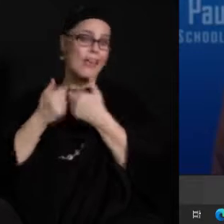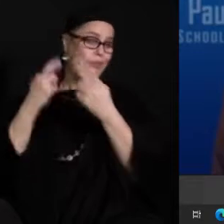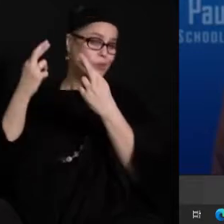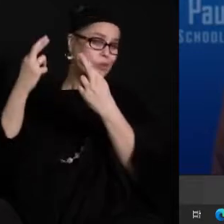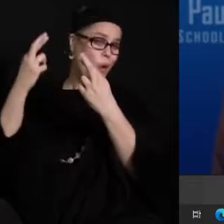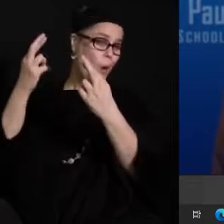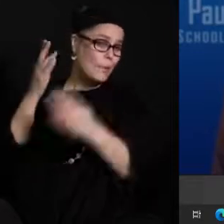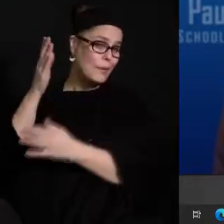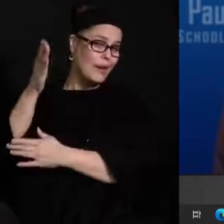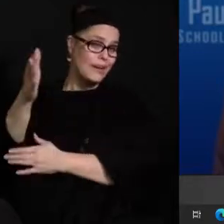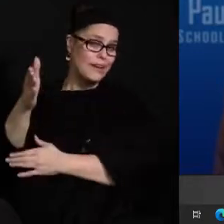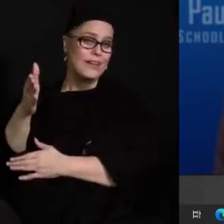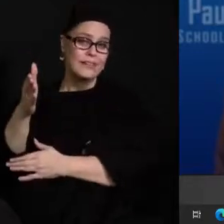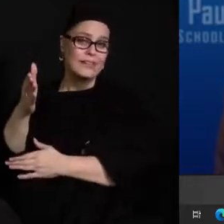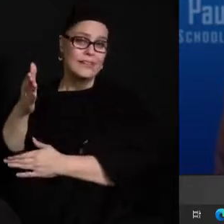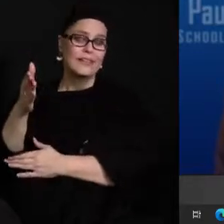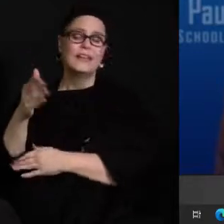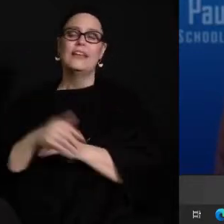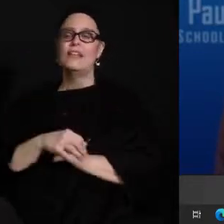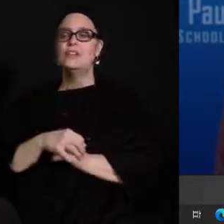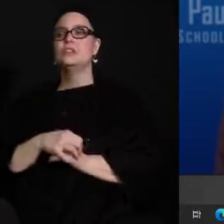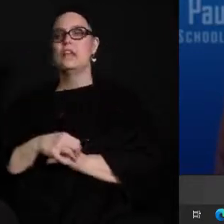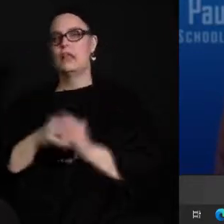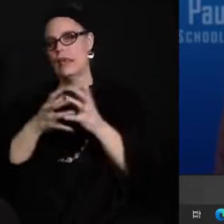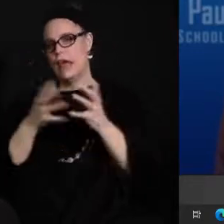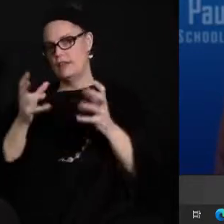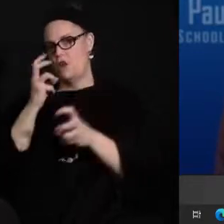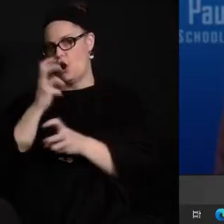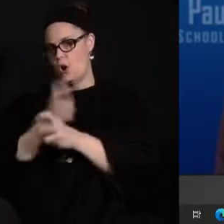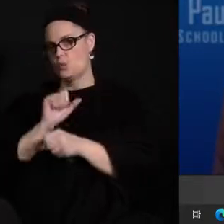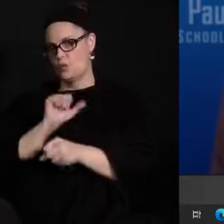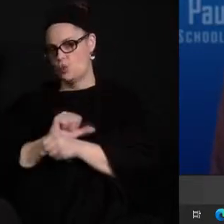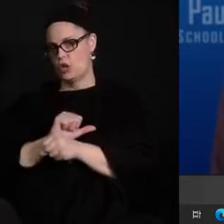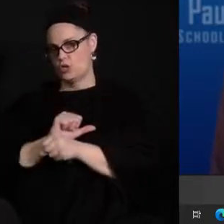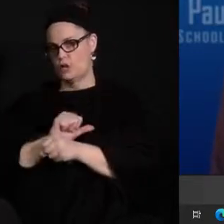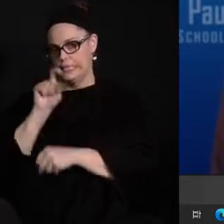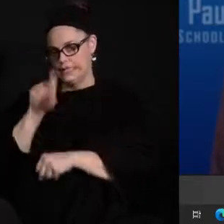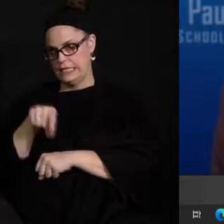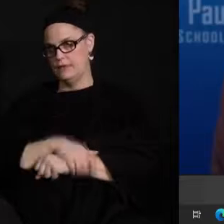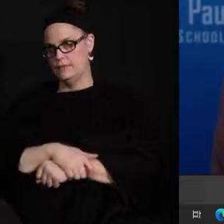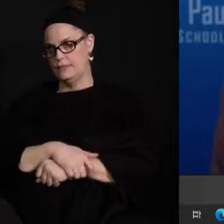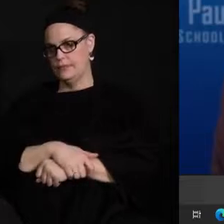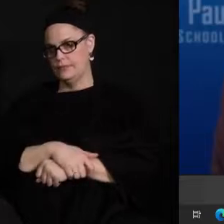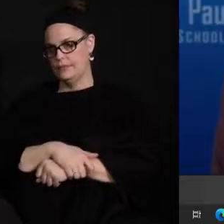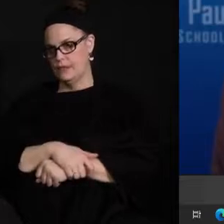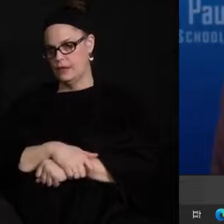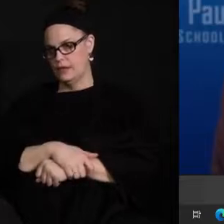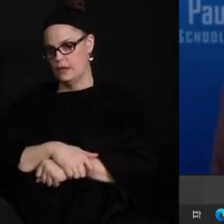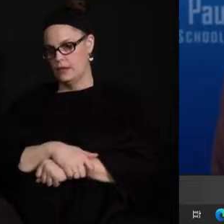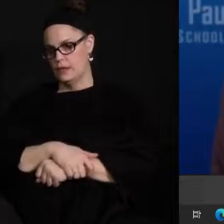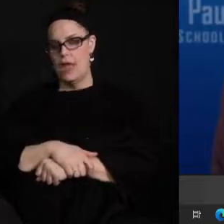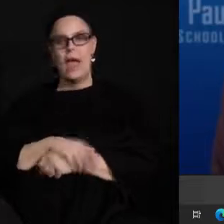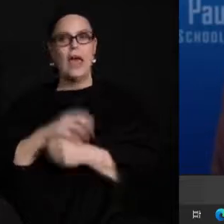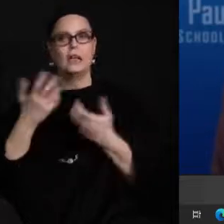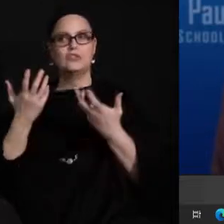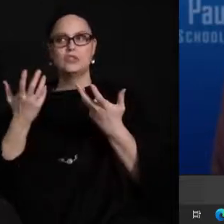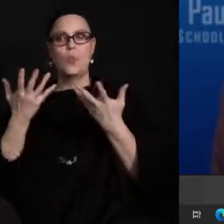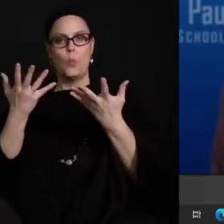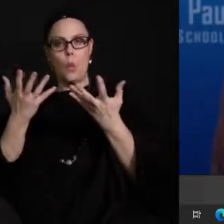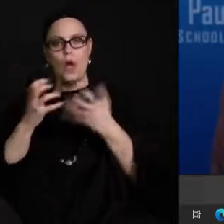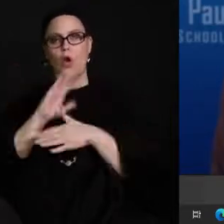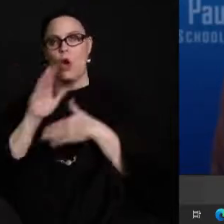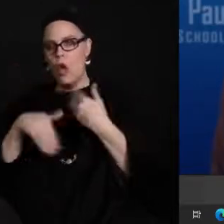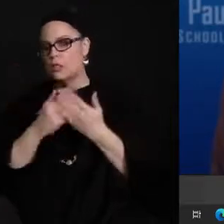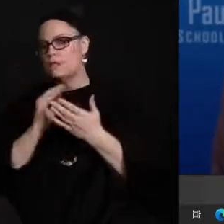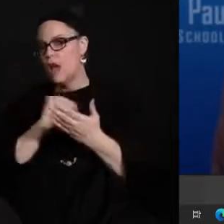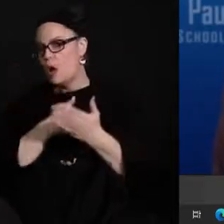i also want to say that there's hard work to be done and i do not want to salvage this school year for anyone i really want all of